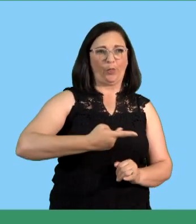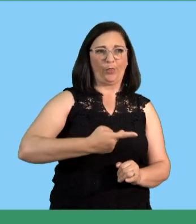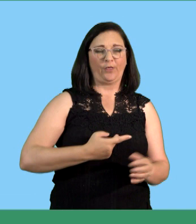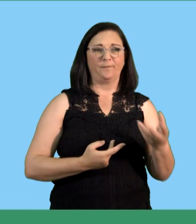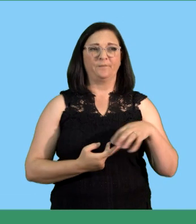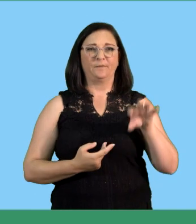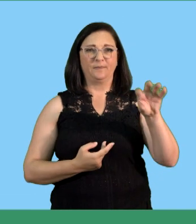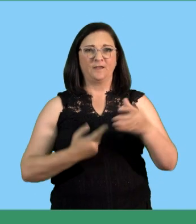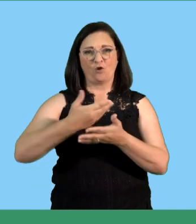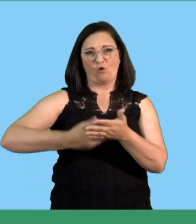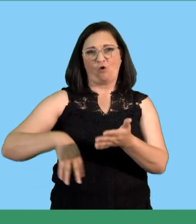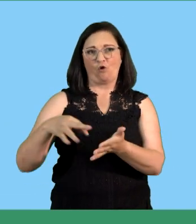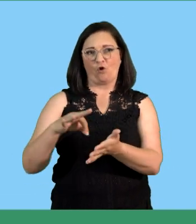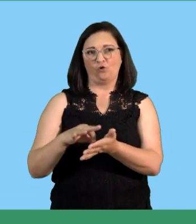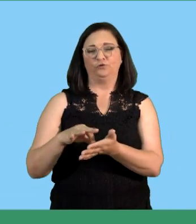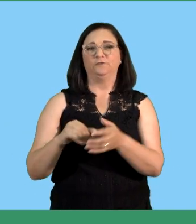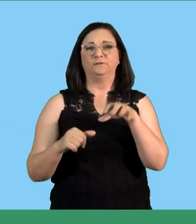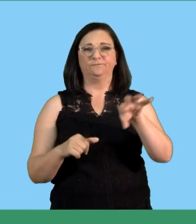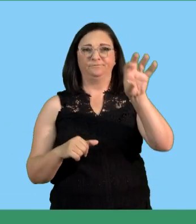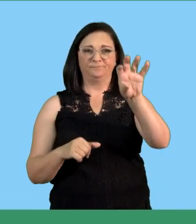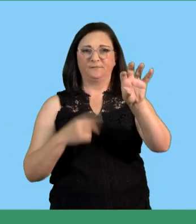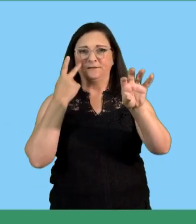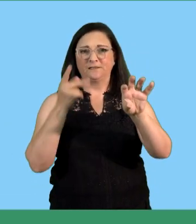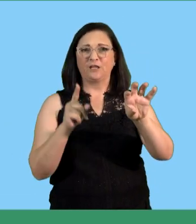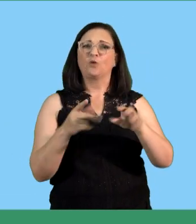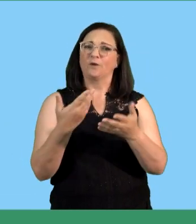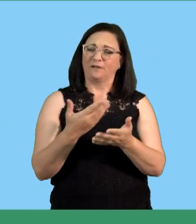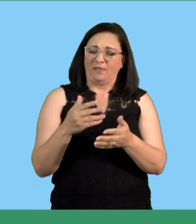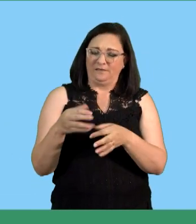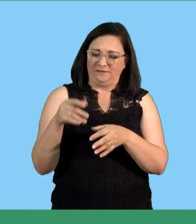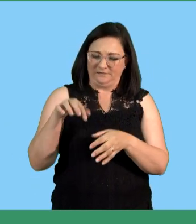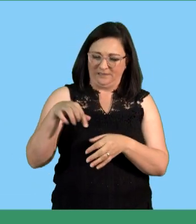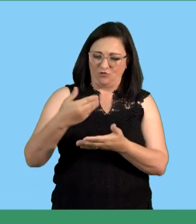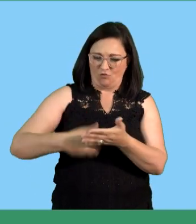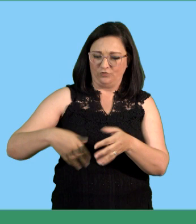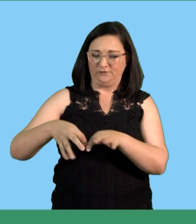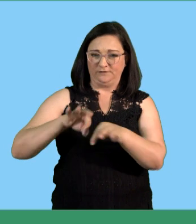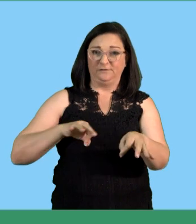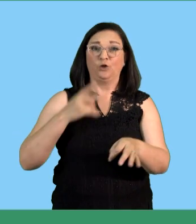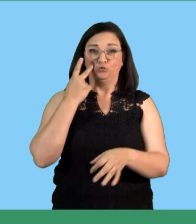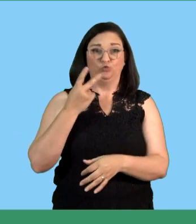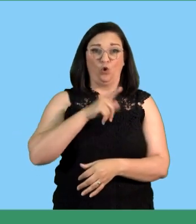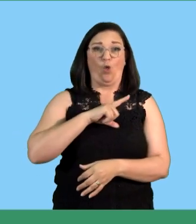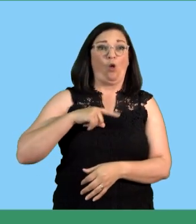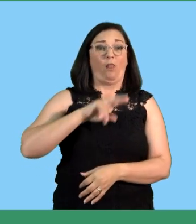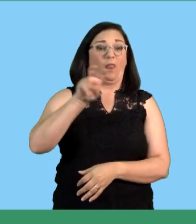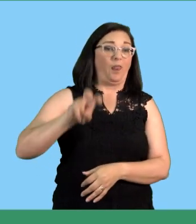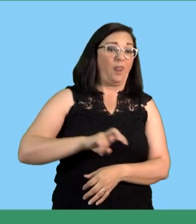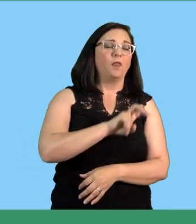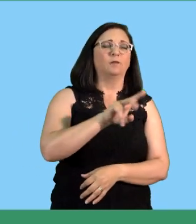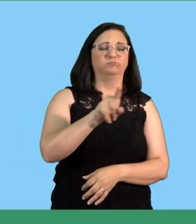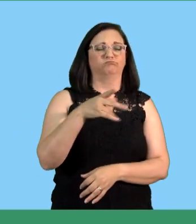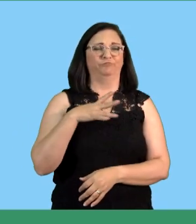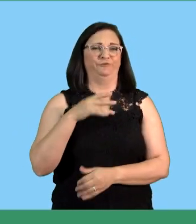and we'll also be looking at the termination of the employment contract it seems it's going to be a long journey but we'll be fine